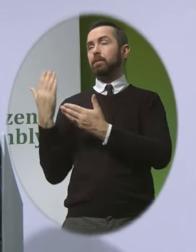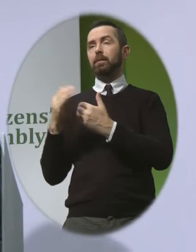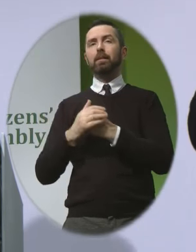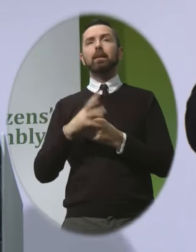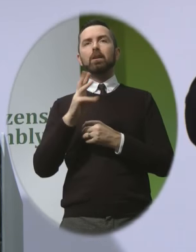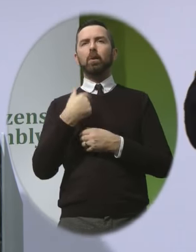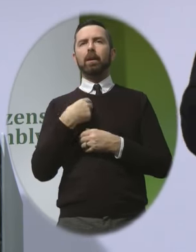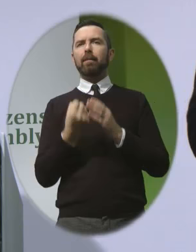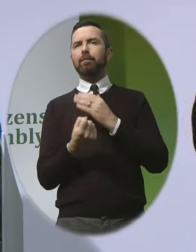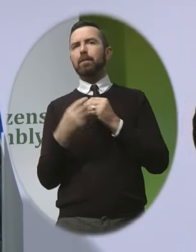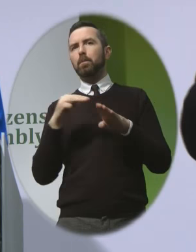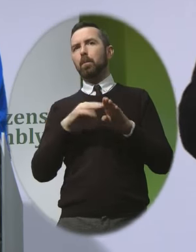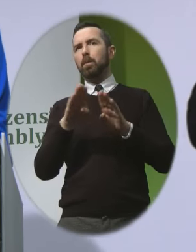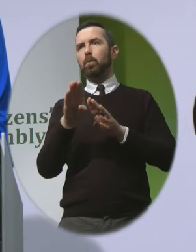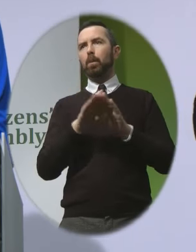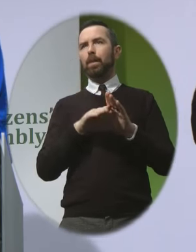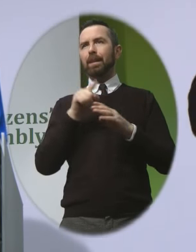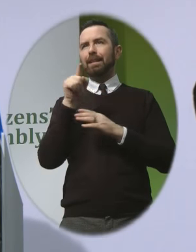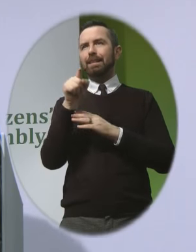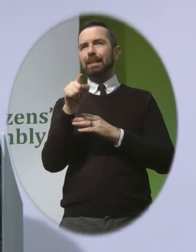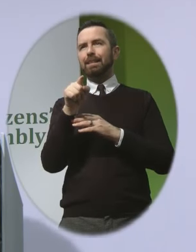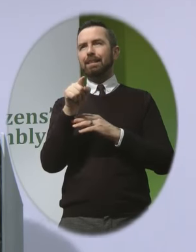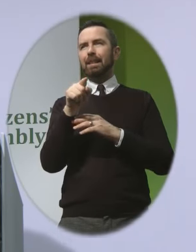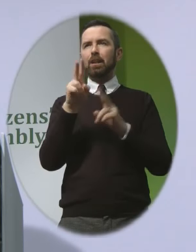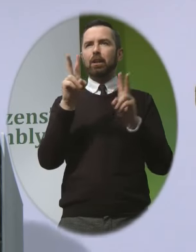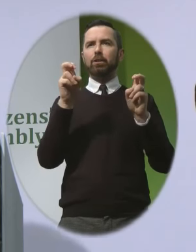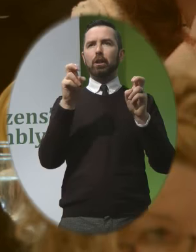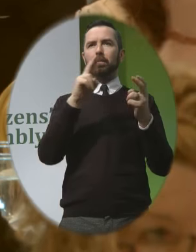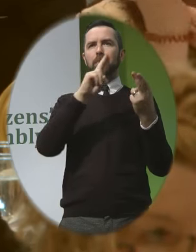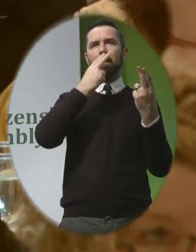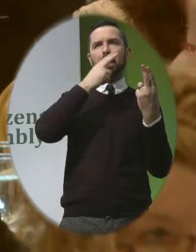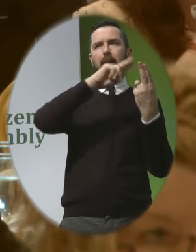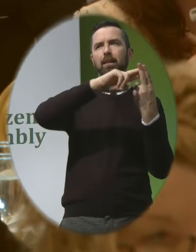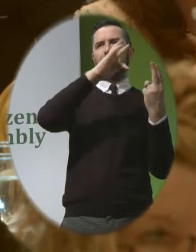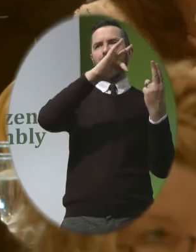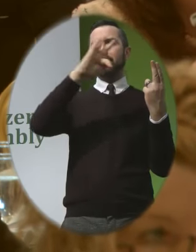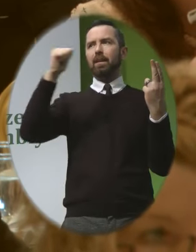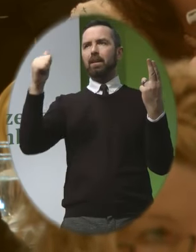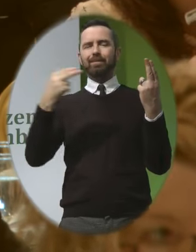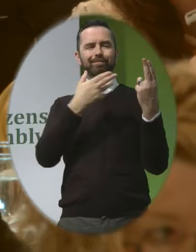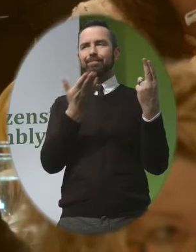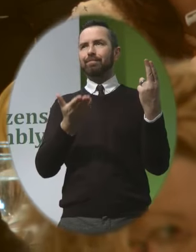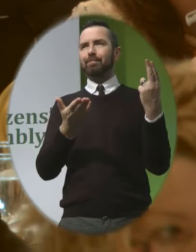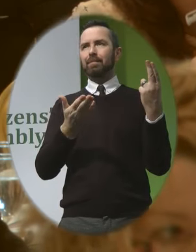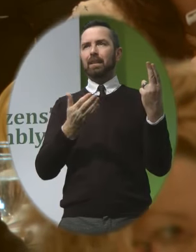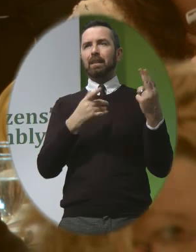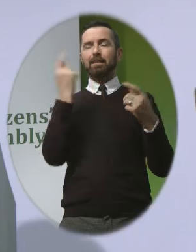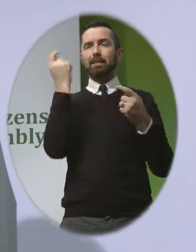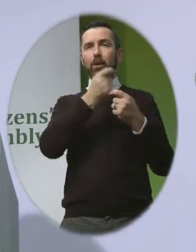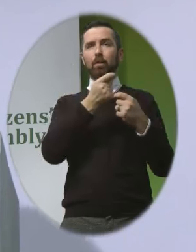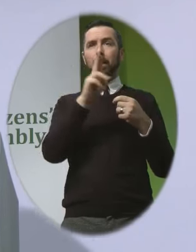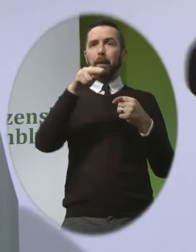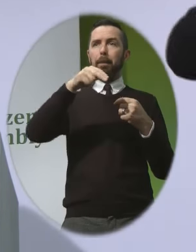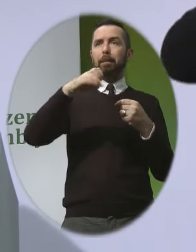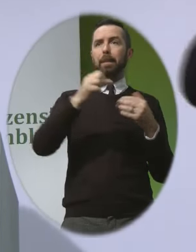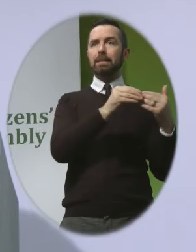take issue with the assembly's decision to use that hurtful and misleading term fatal fetal abnormality it's hurtful and misleading because